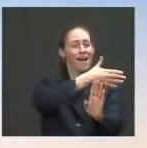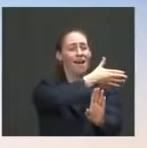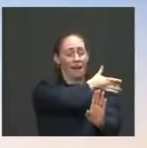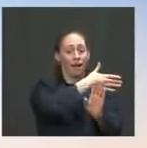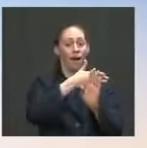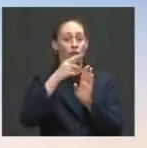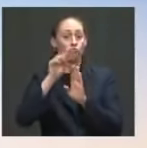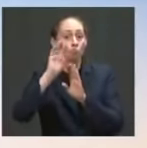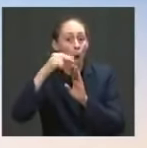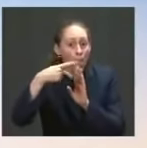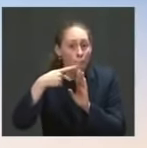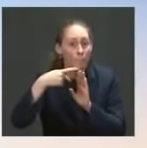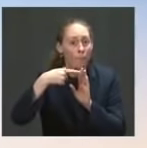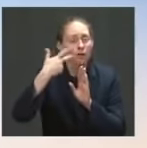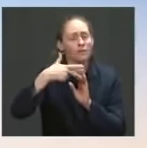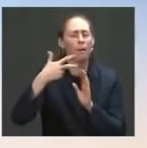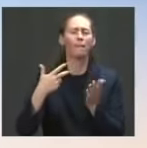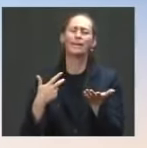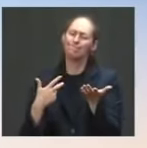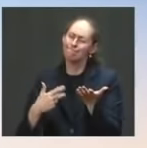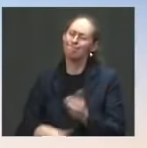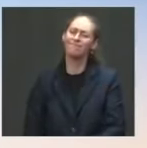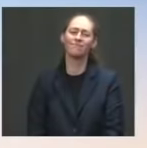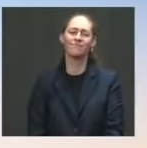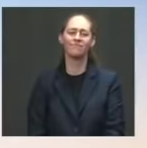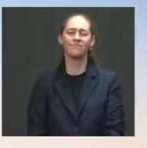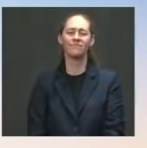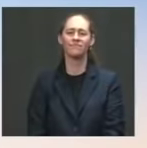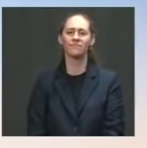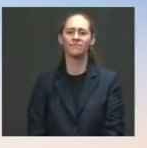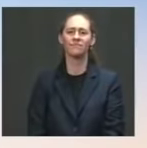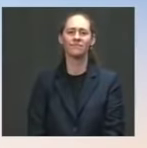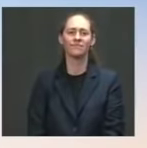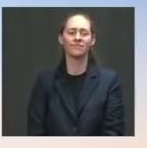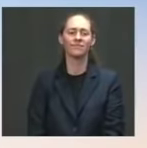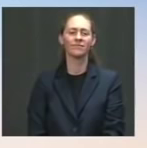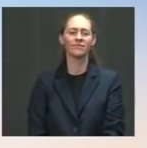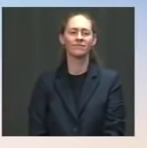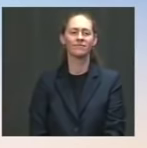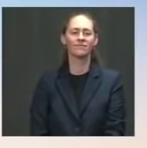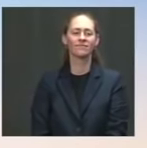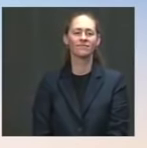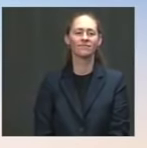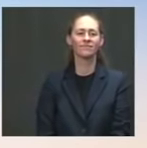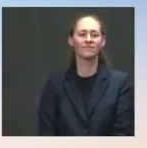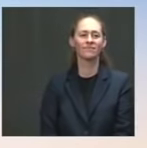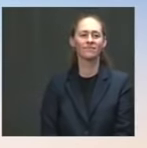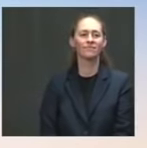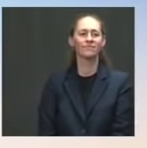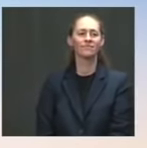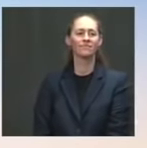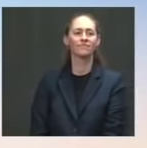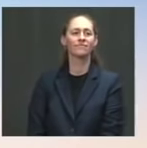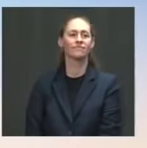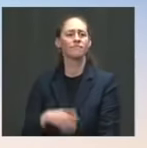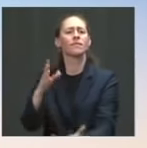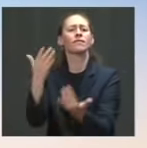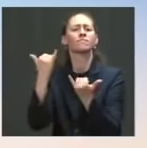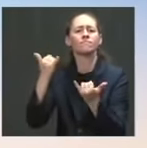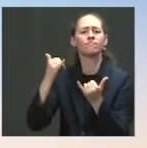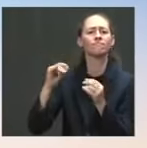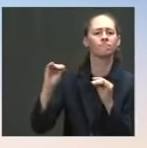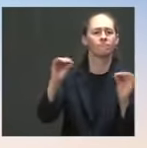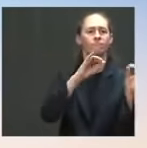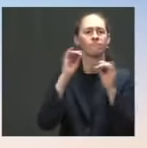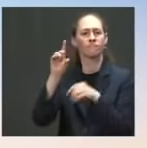I want to ask you about infrastructure in a second with some other news on COVID and Delta right now. Governor DeSantis in Florida, as you know, is now threatening to withhold salaries of